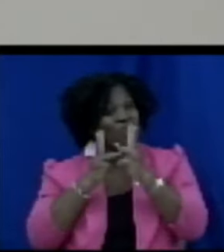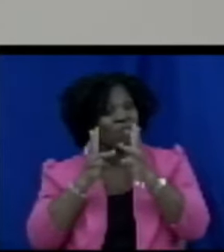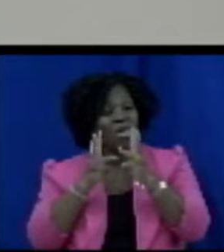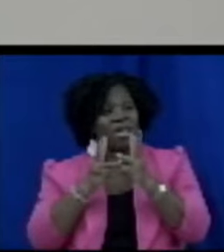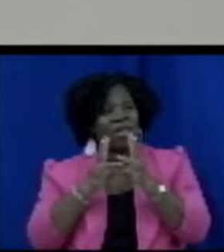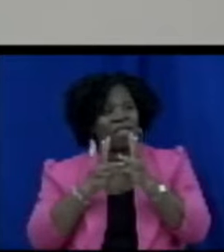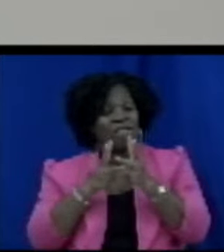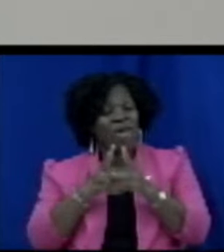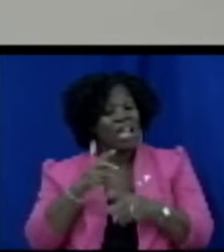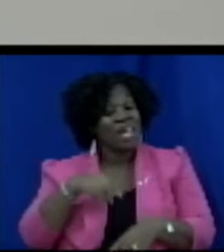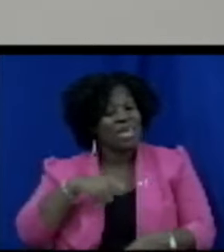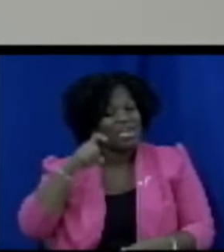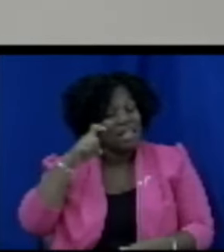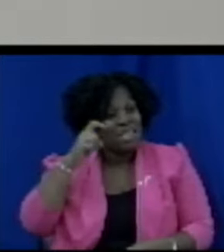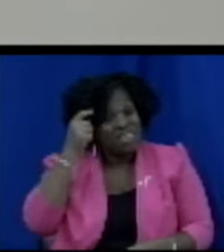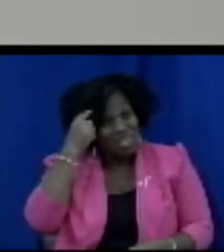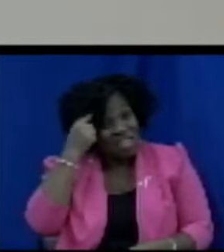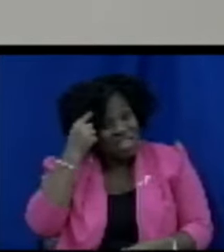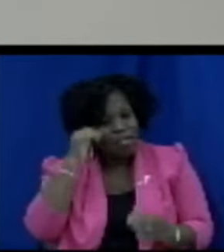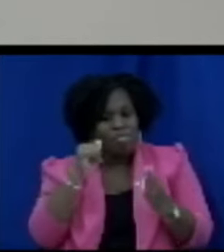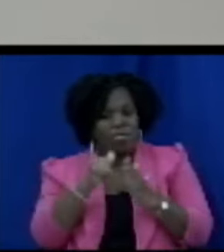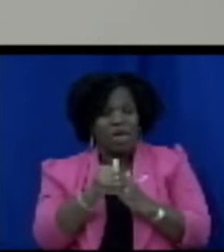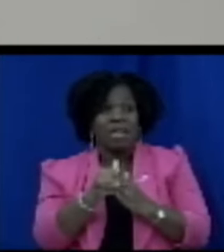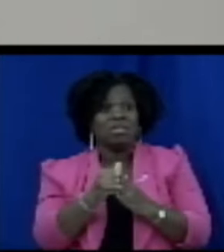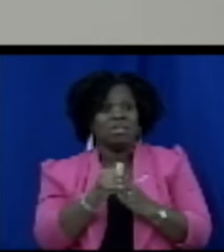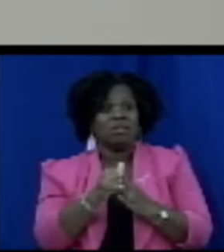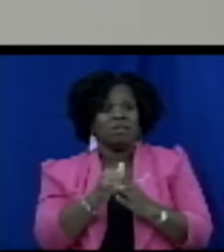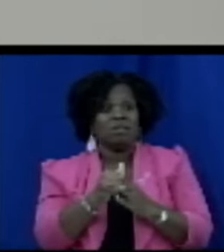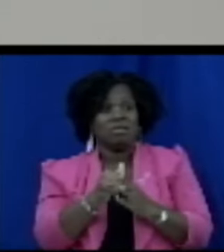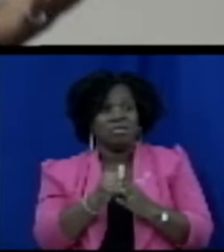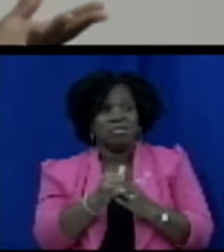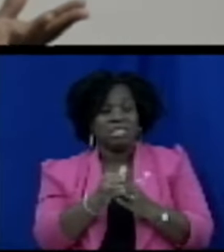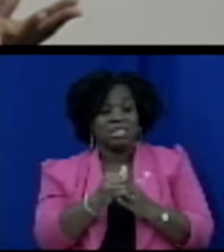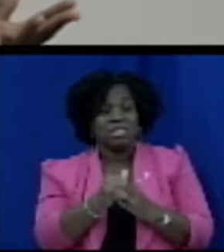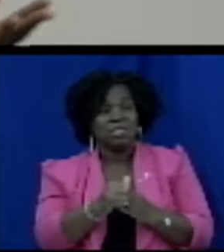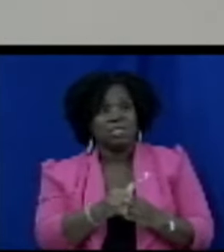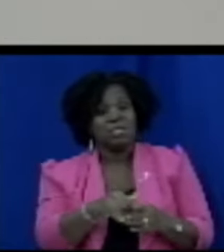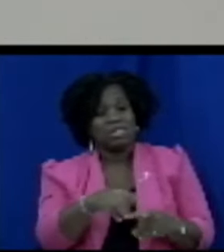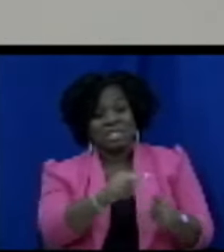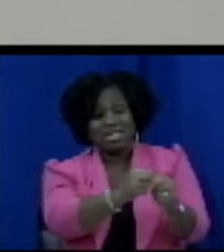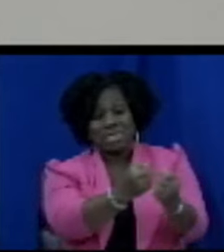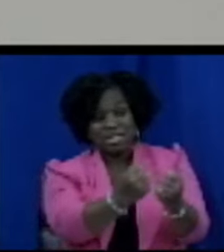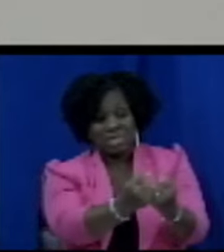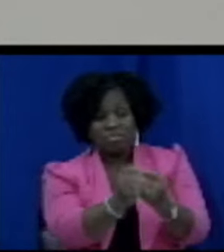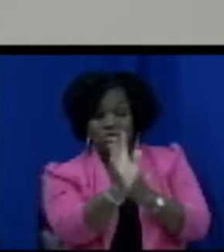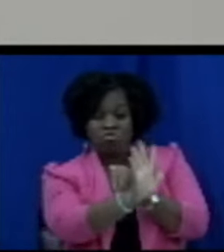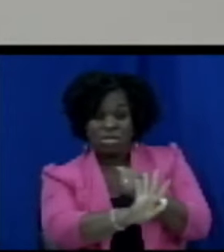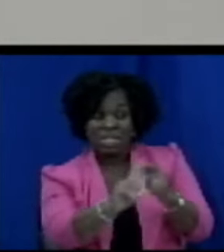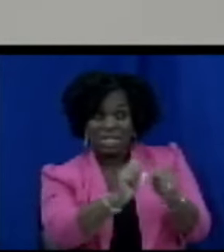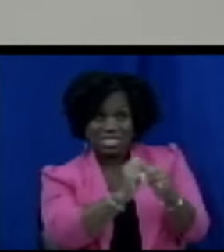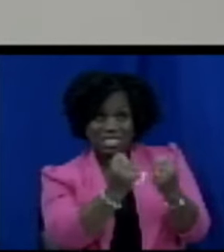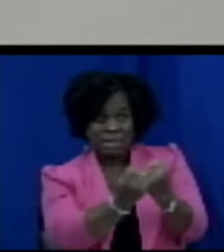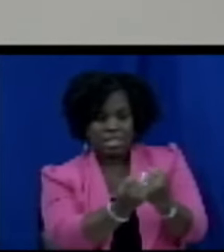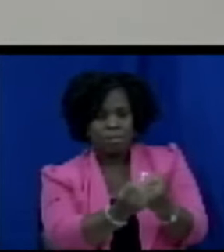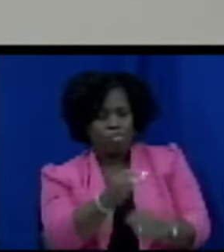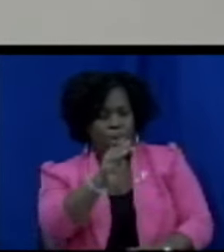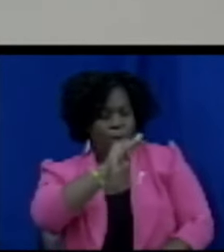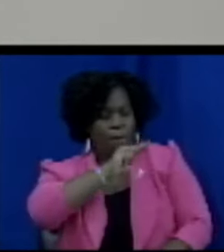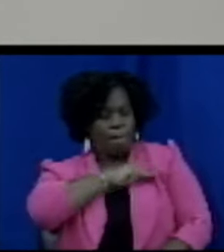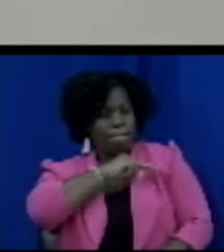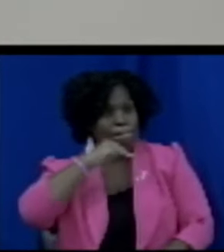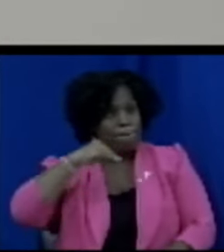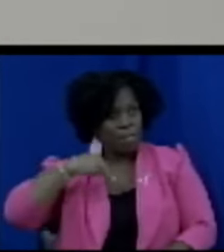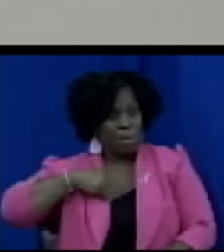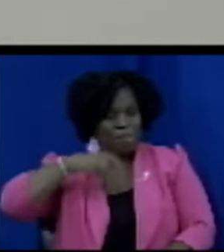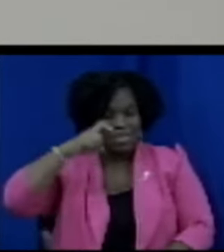they must know and they must understand the authority that they would have under this legislation and